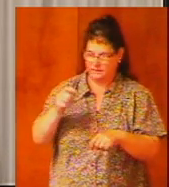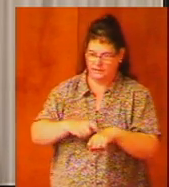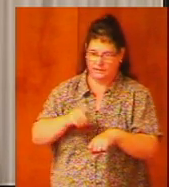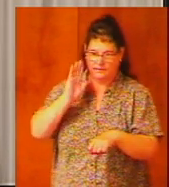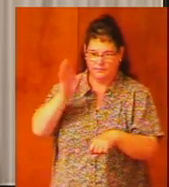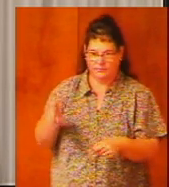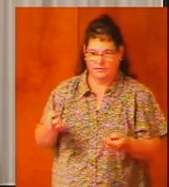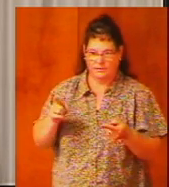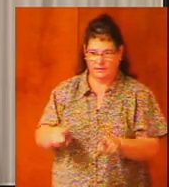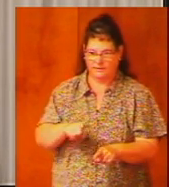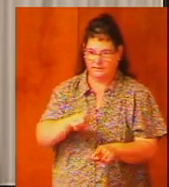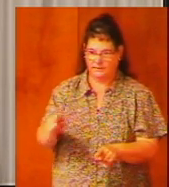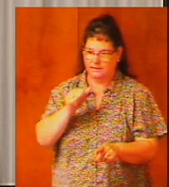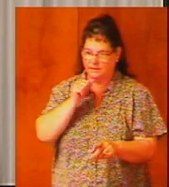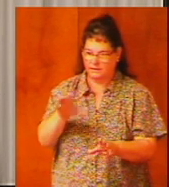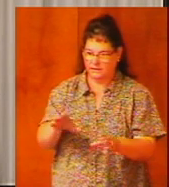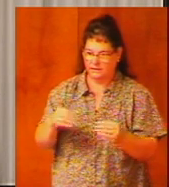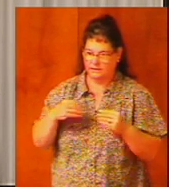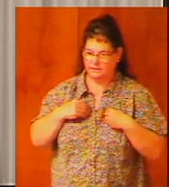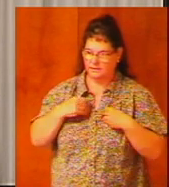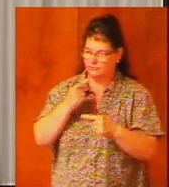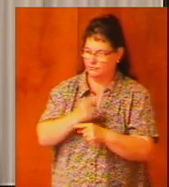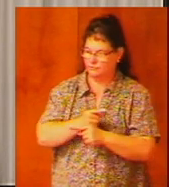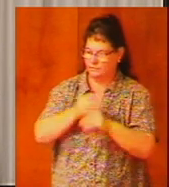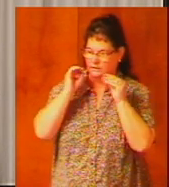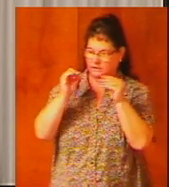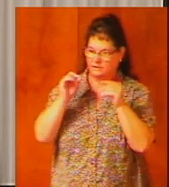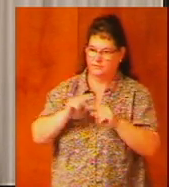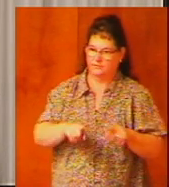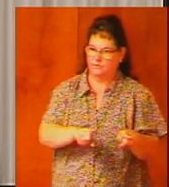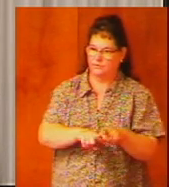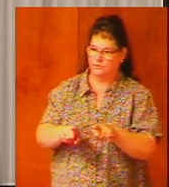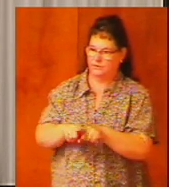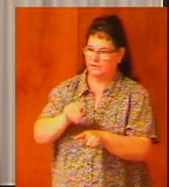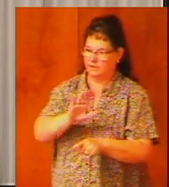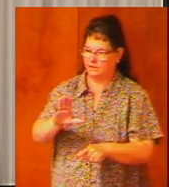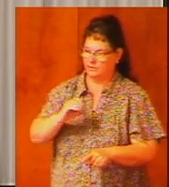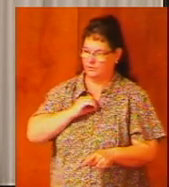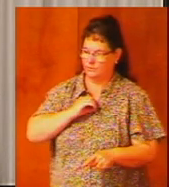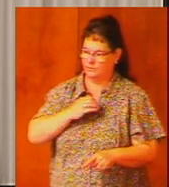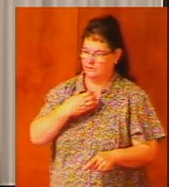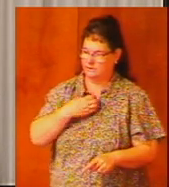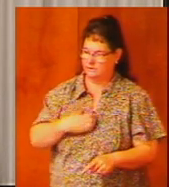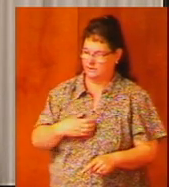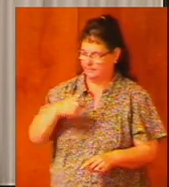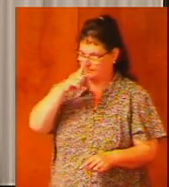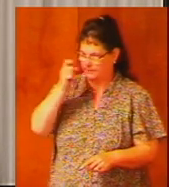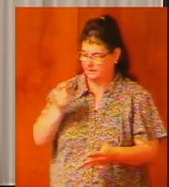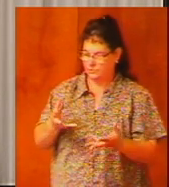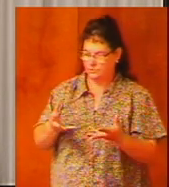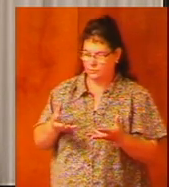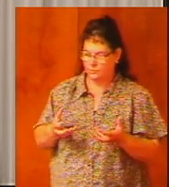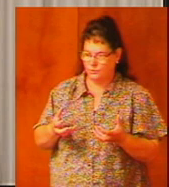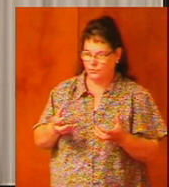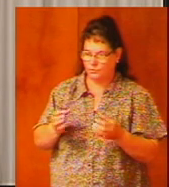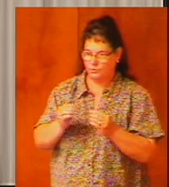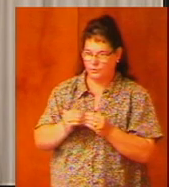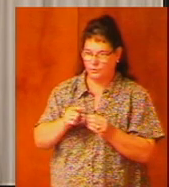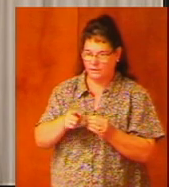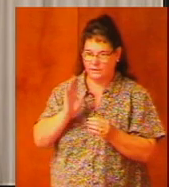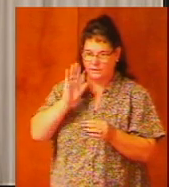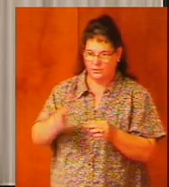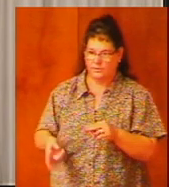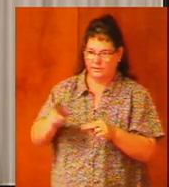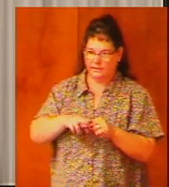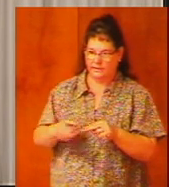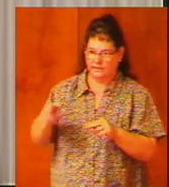come when they will not endure sound doctrine but according to their own desires because they have itching ears they will heap up